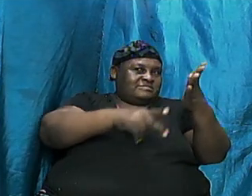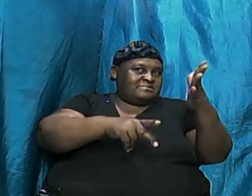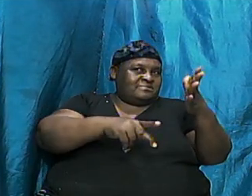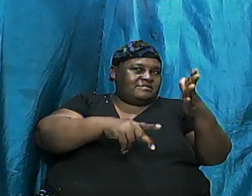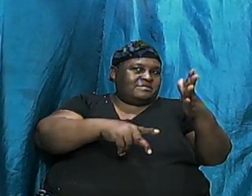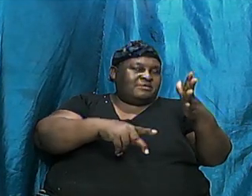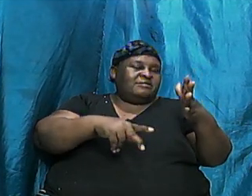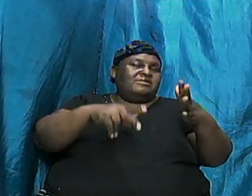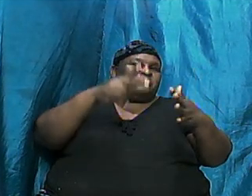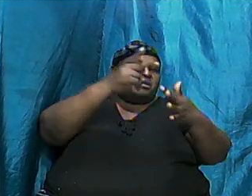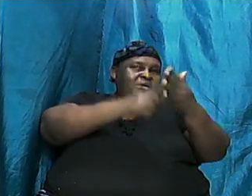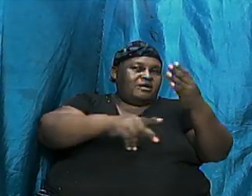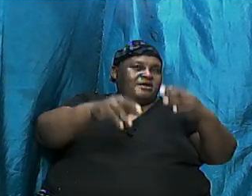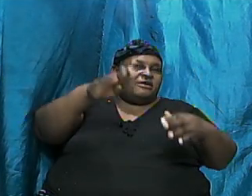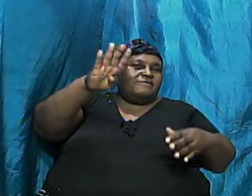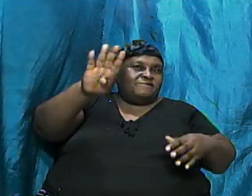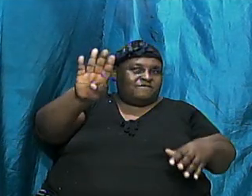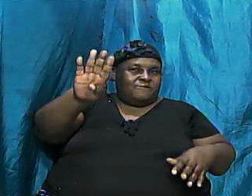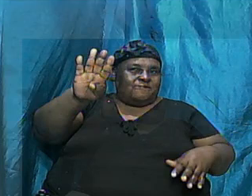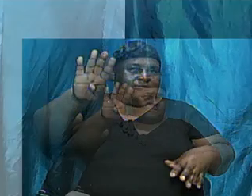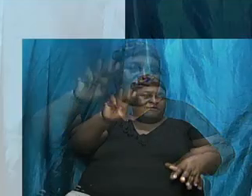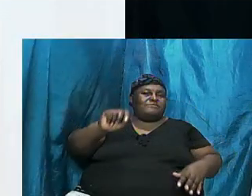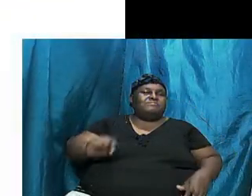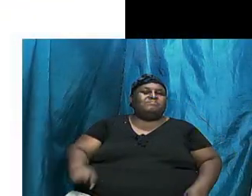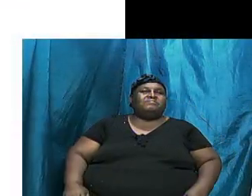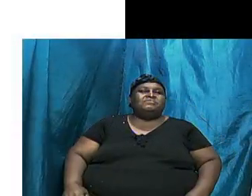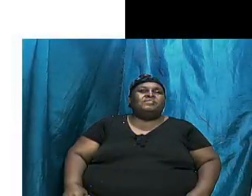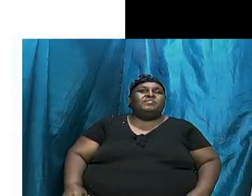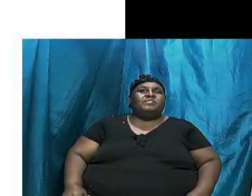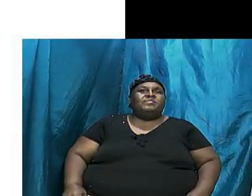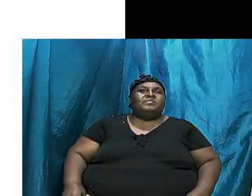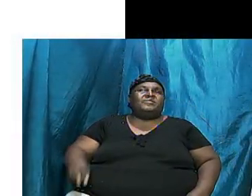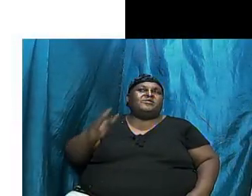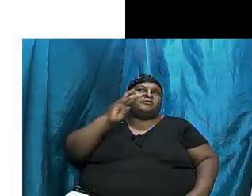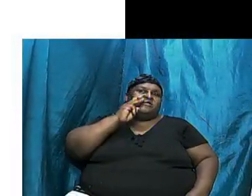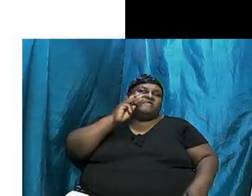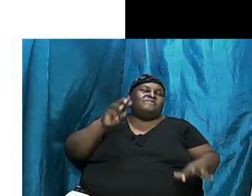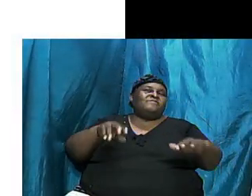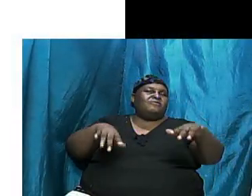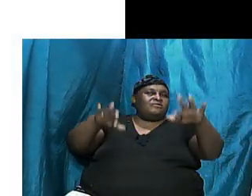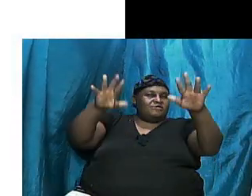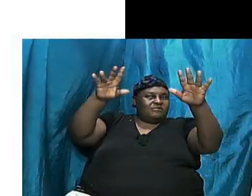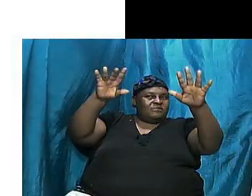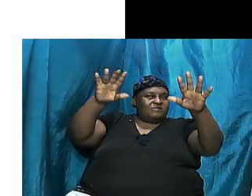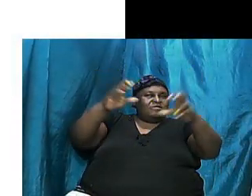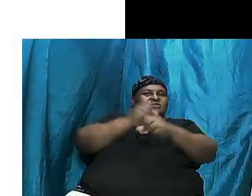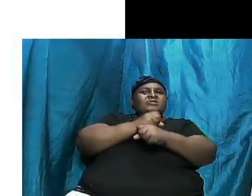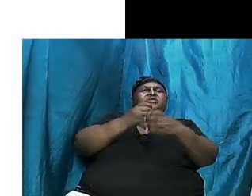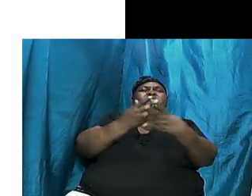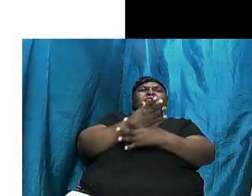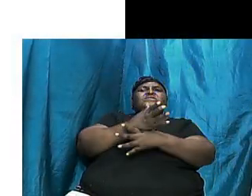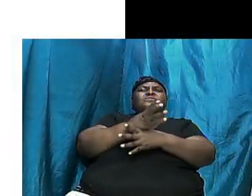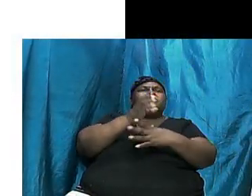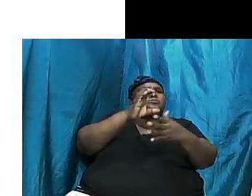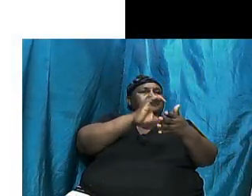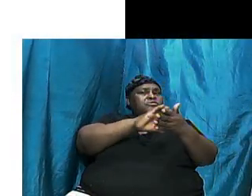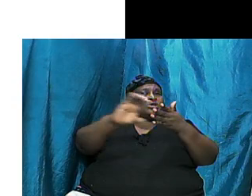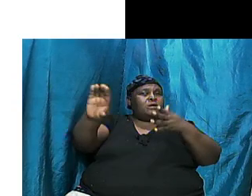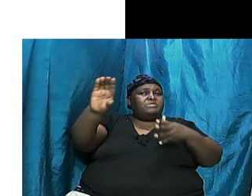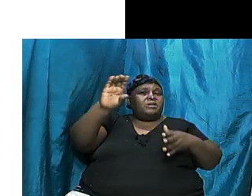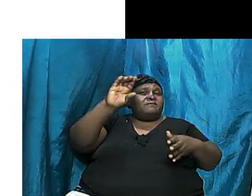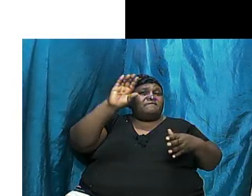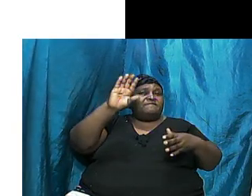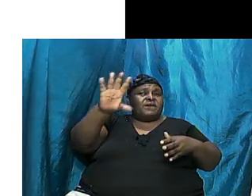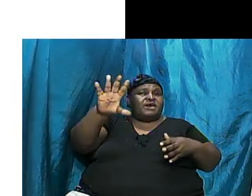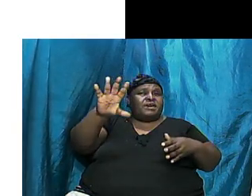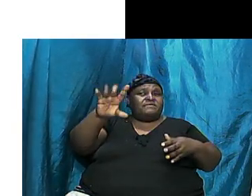Division 4. And this takes us through chapters 5 to 9, the